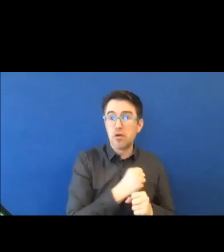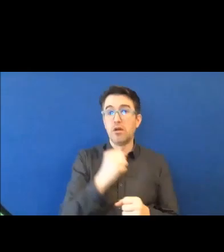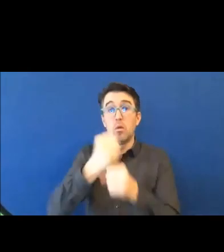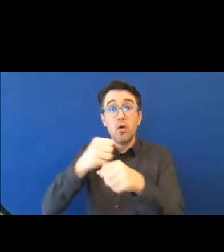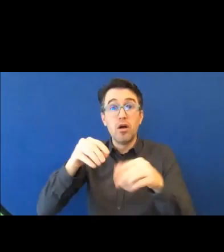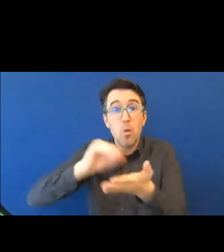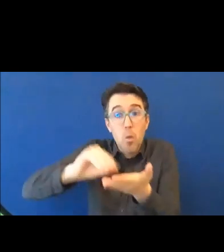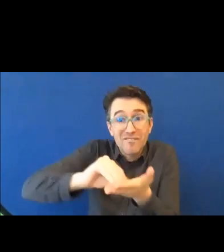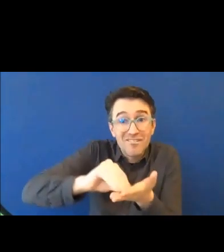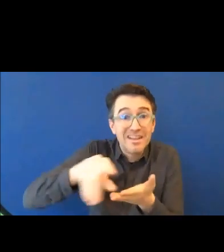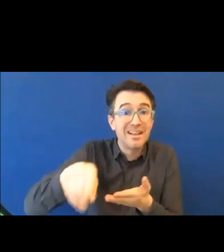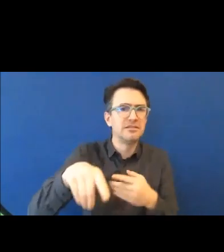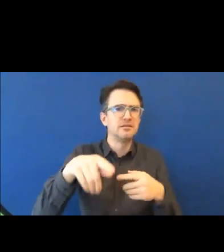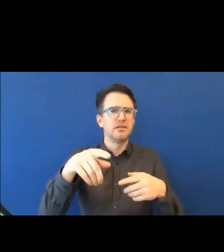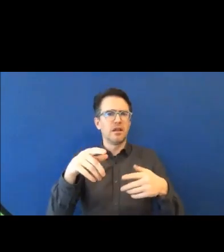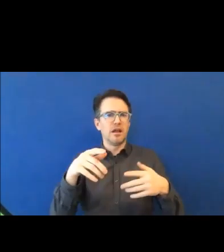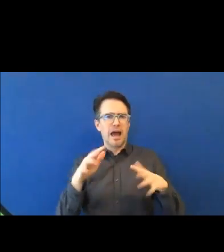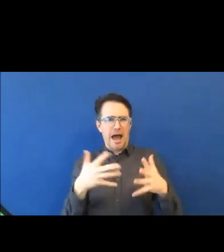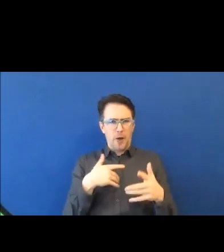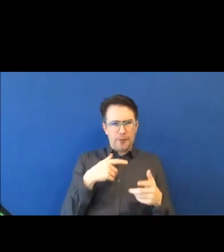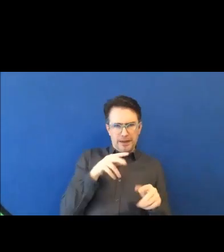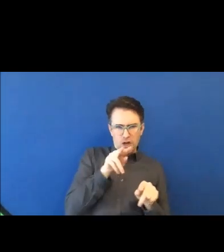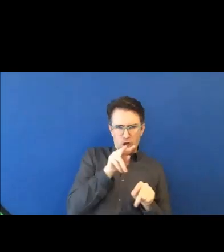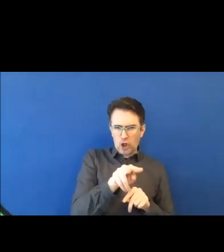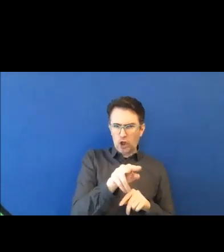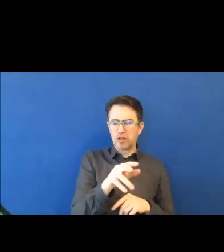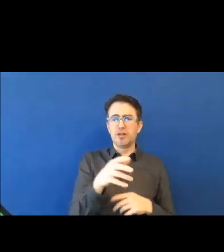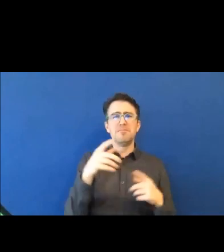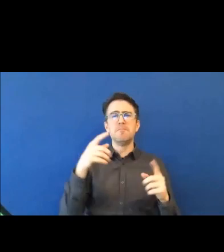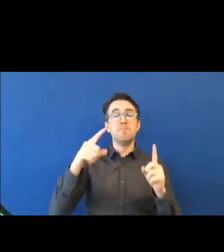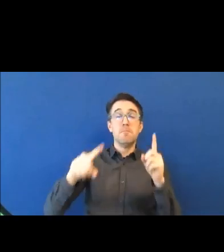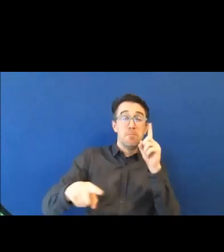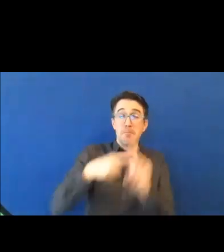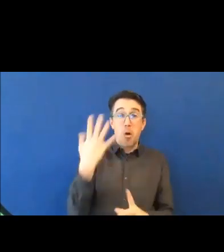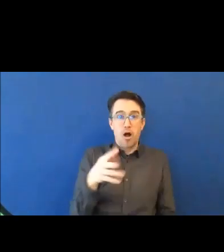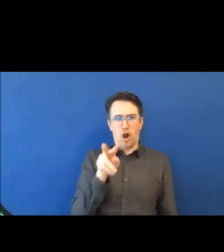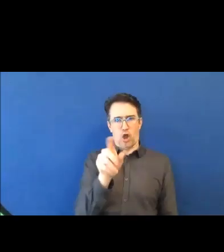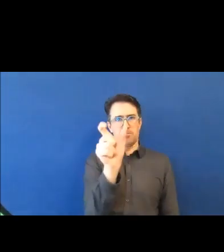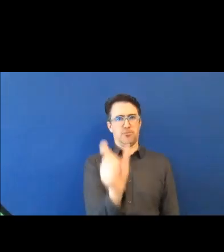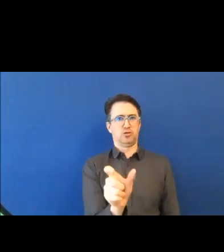it and develop our evidence base better. I'll hand over to Neil now.